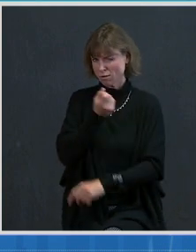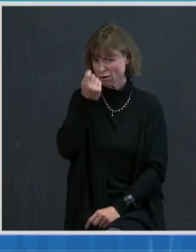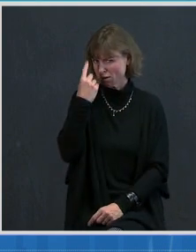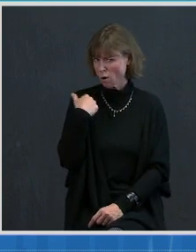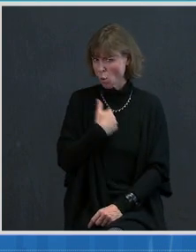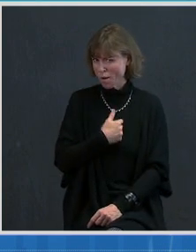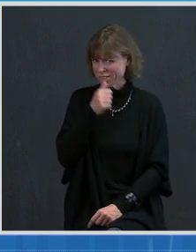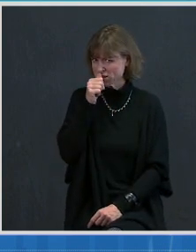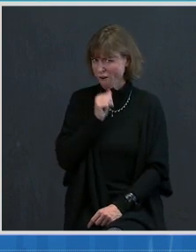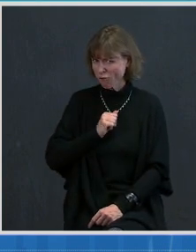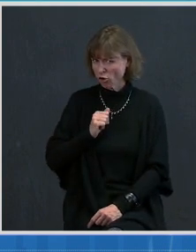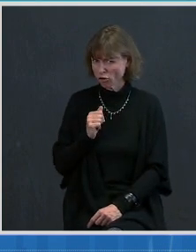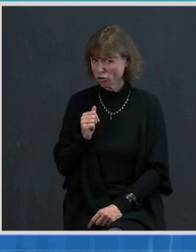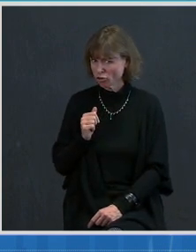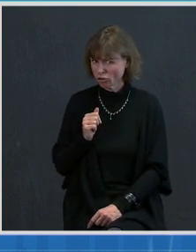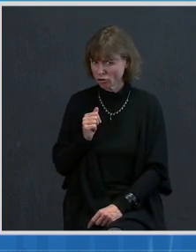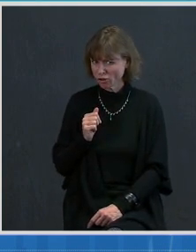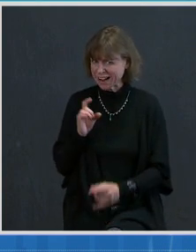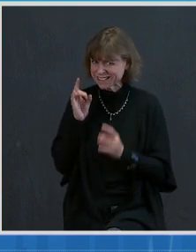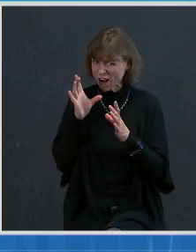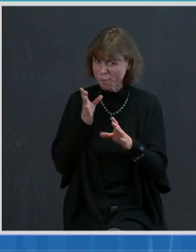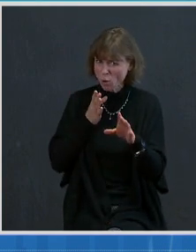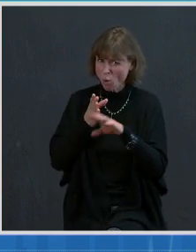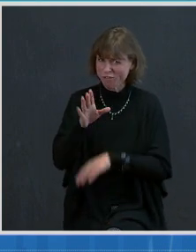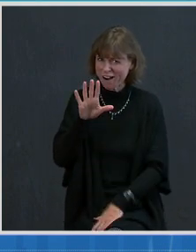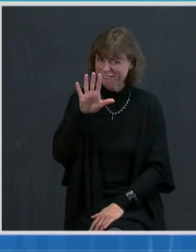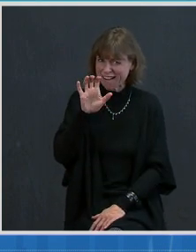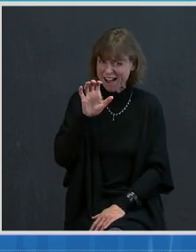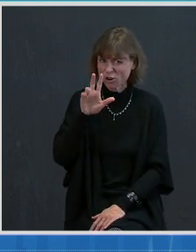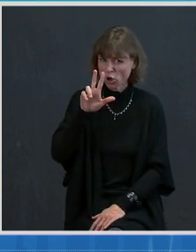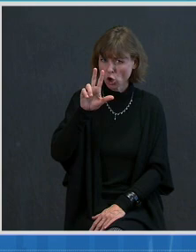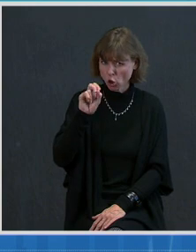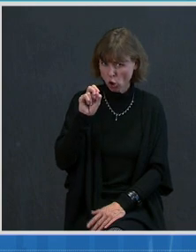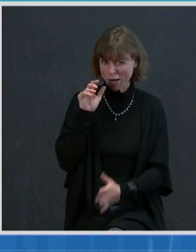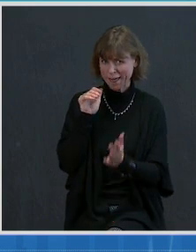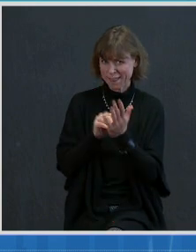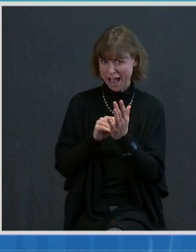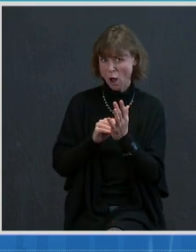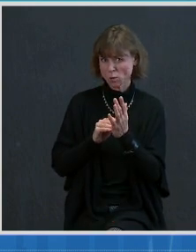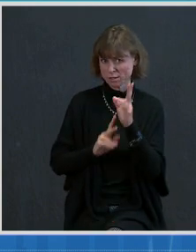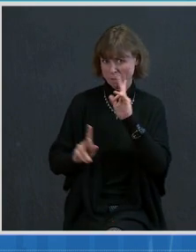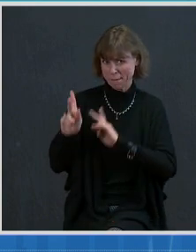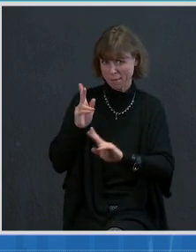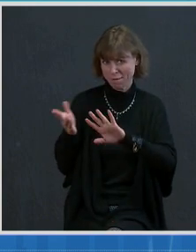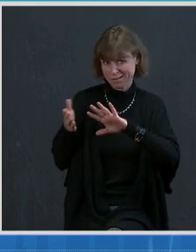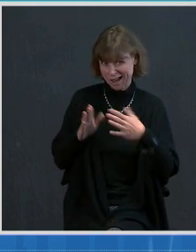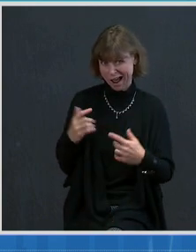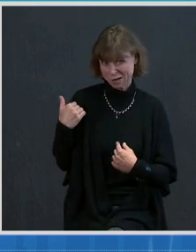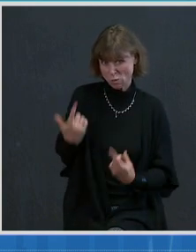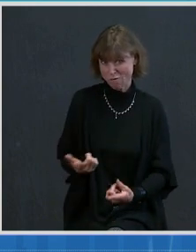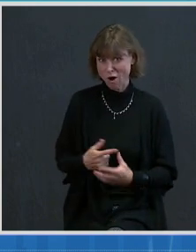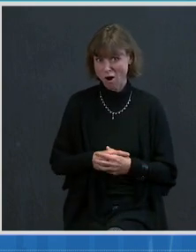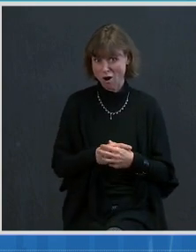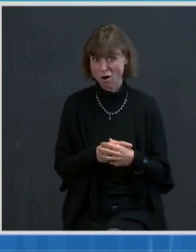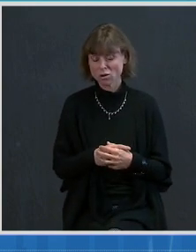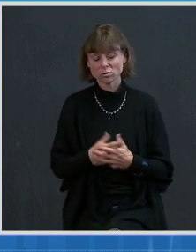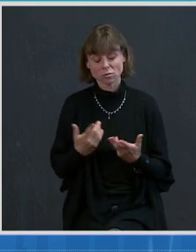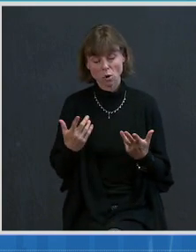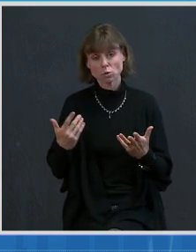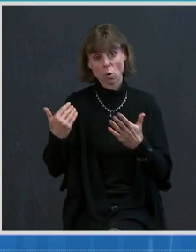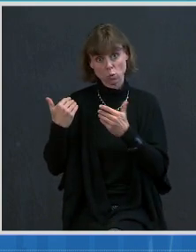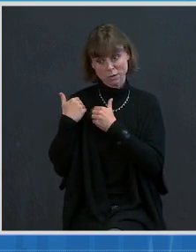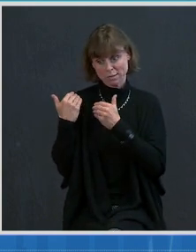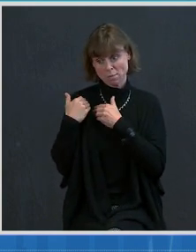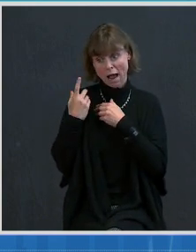terribly with over 530,000 deaths thus far. So our responsibility of getting our people